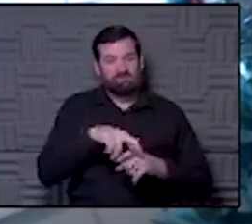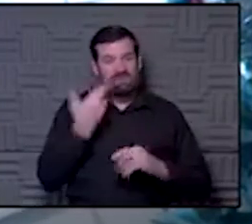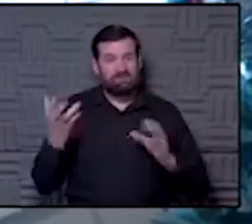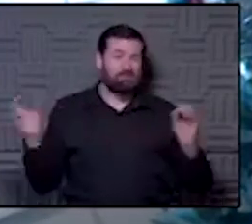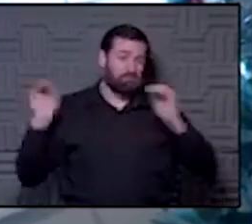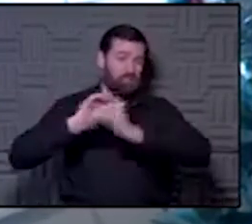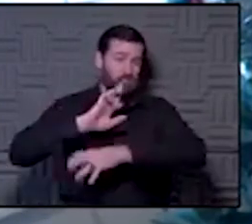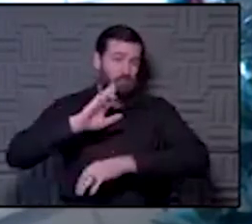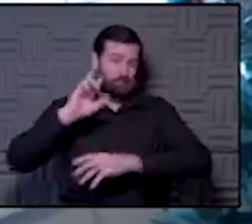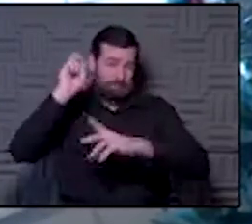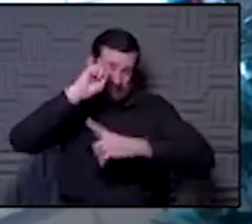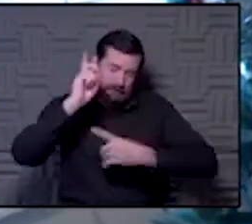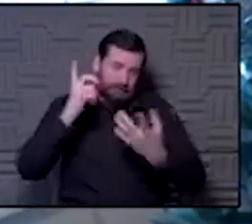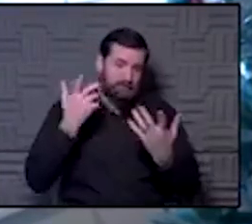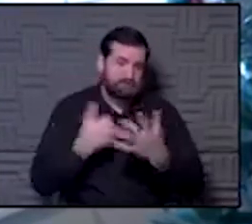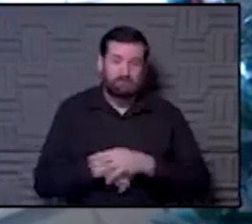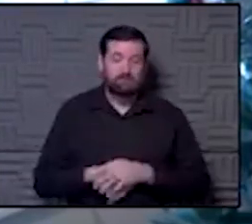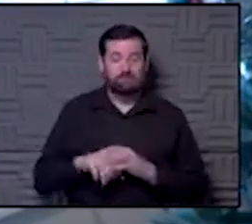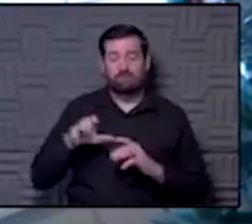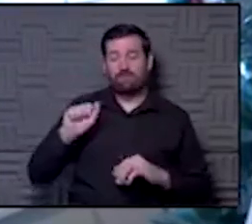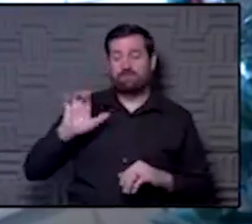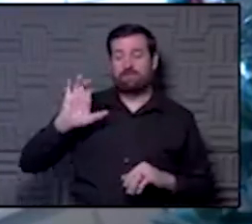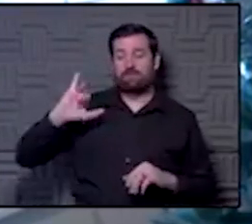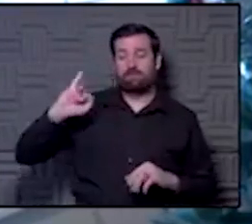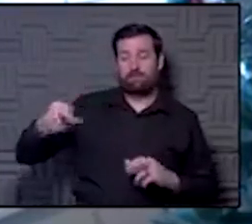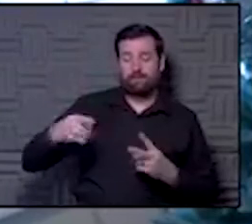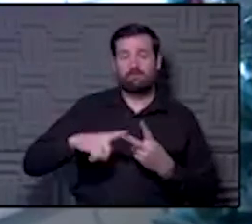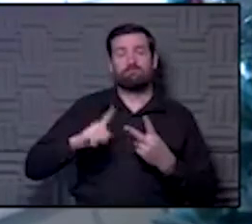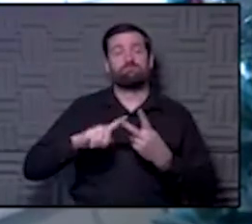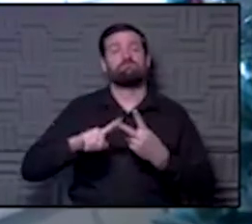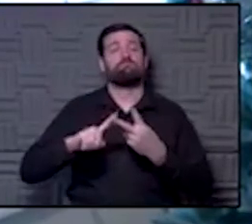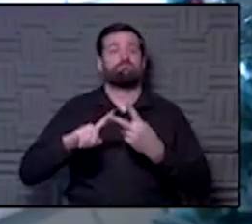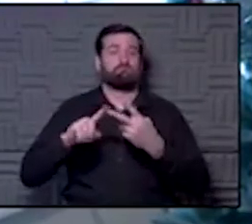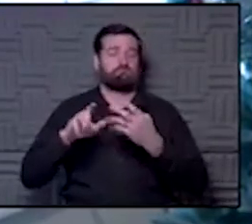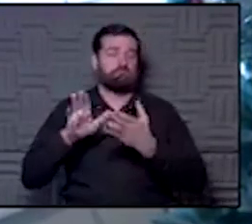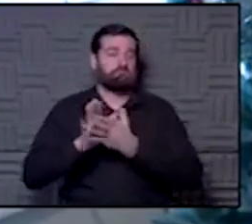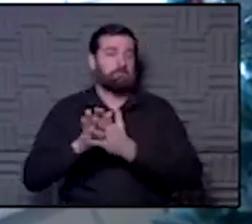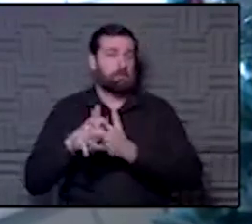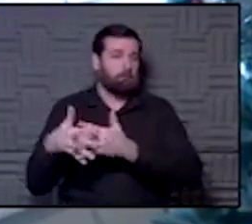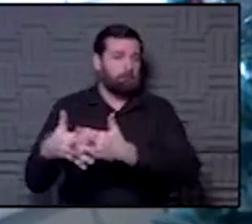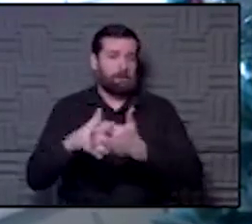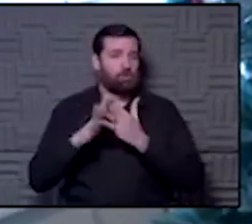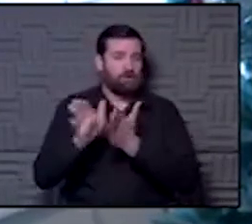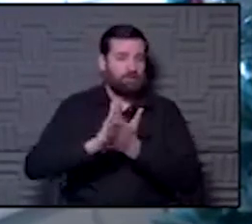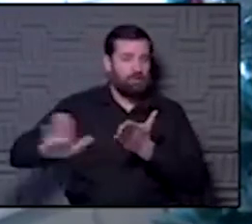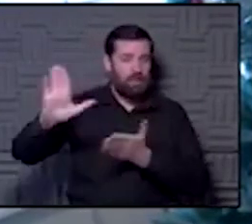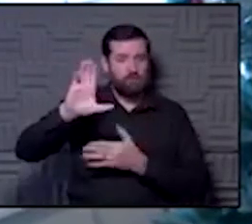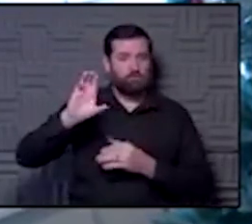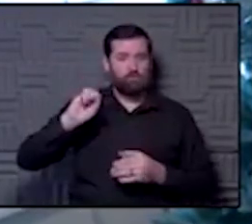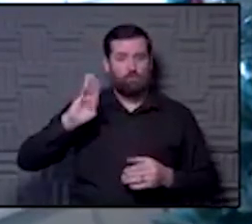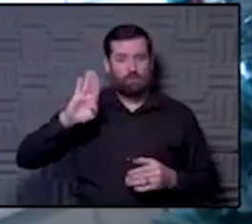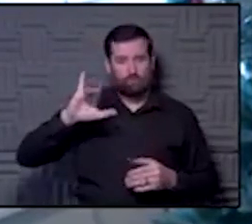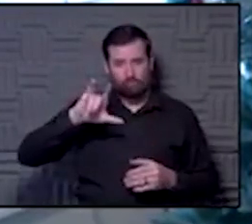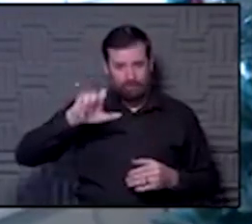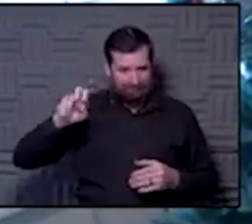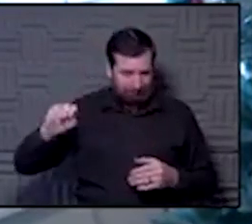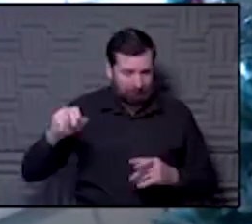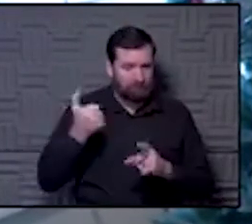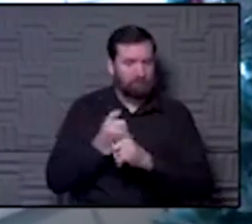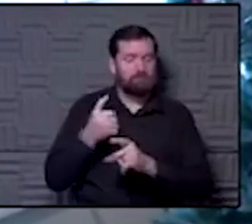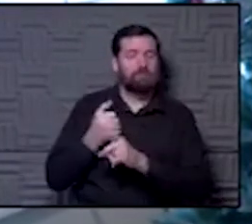disease. So what ACIP and the American College Obstetricians and Gynecologists have recommended is to realize